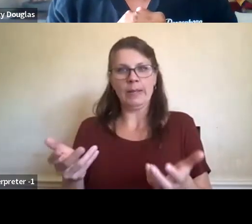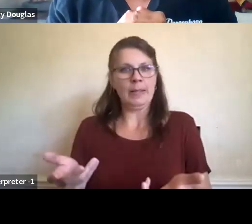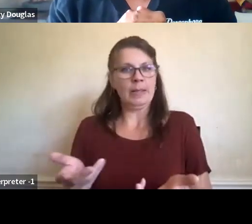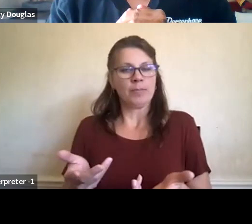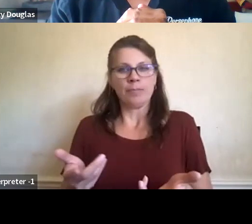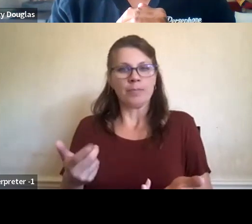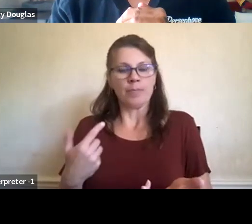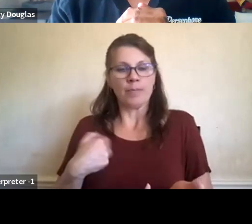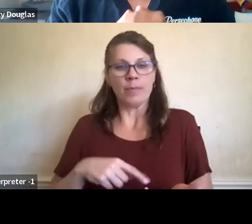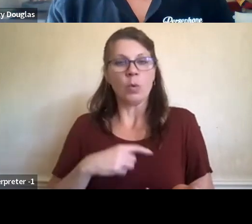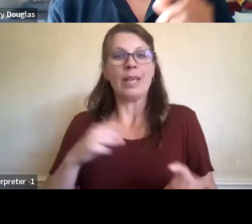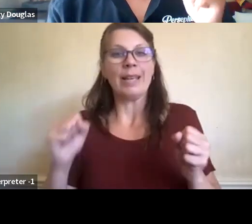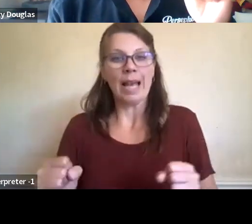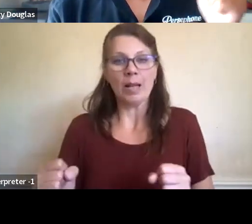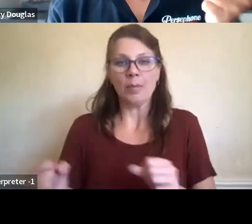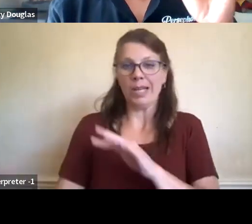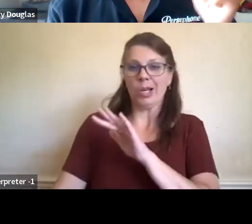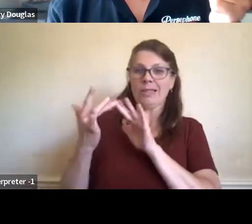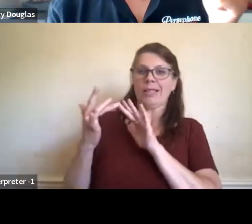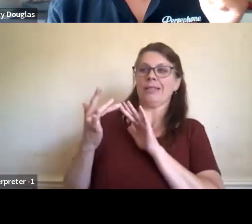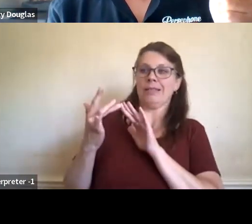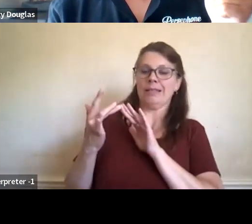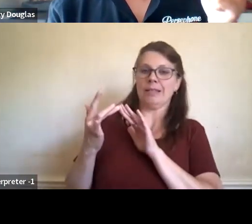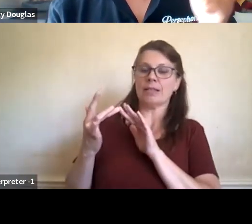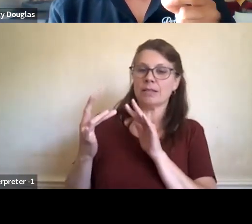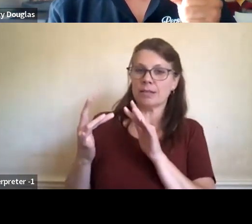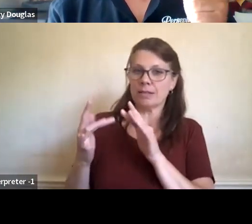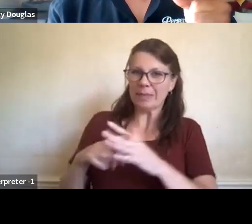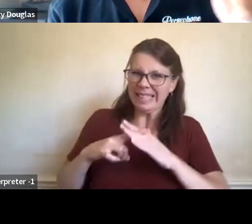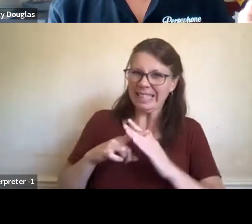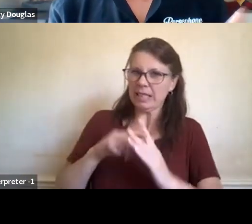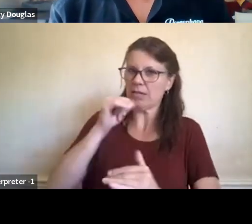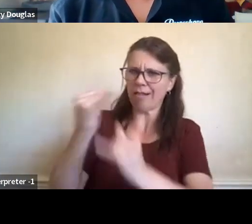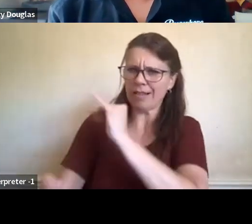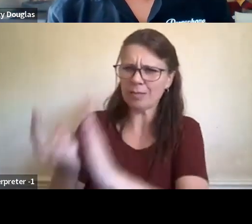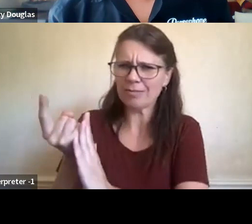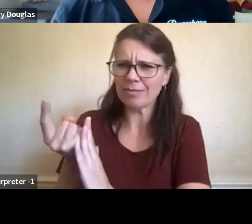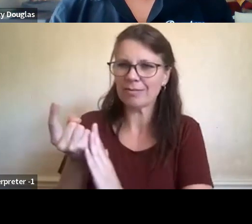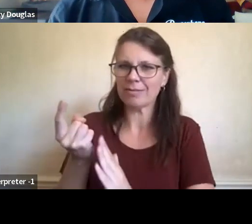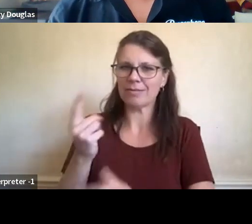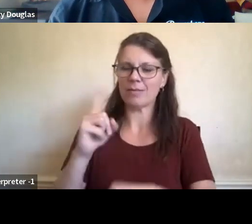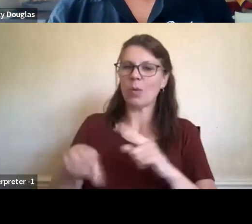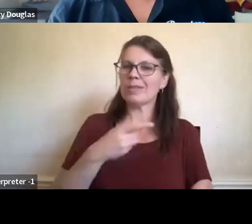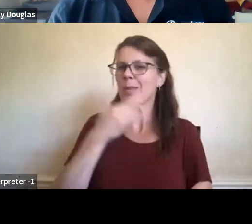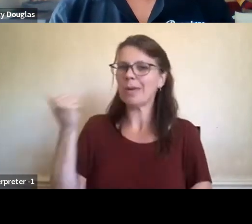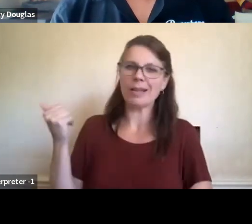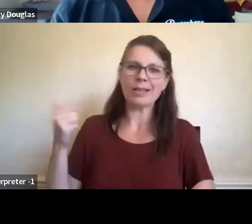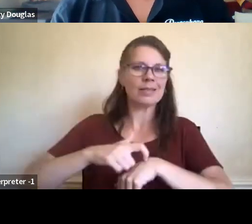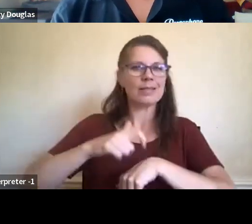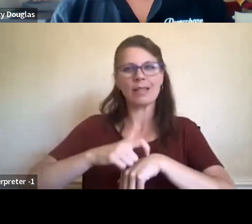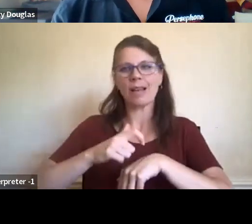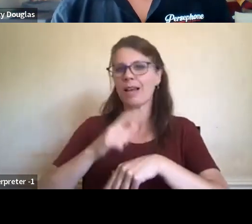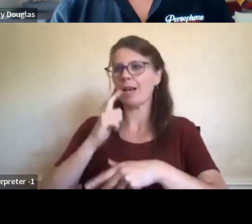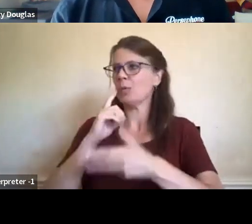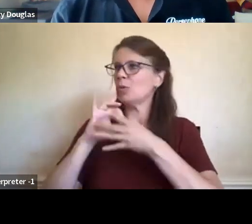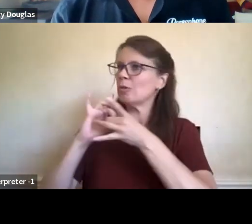propositions. You know, when is the best appropriate time for engagement with, with First Nations representatives,